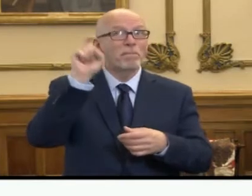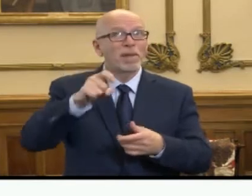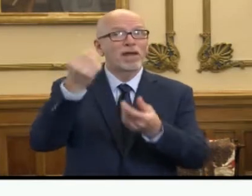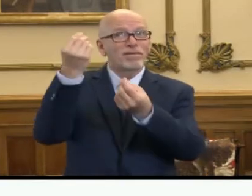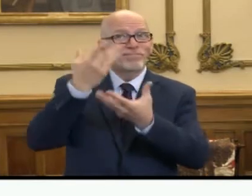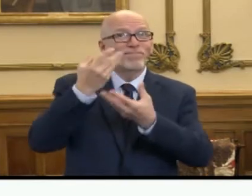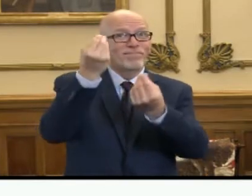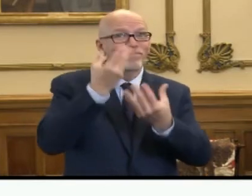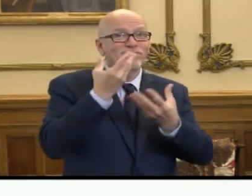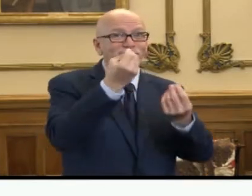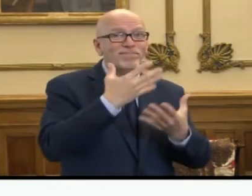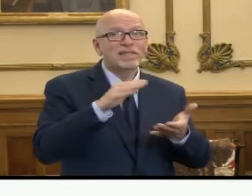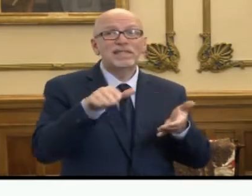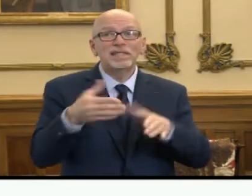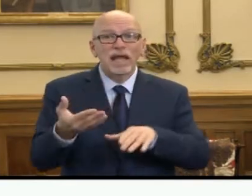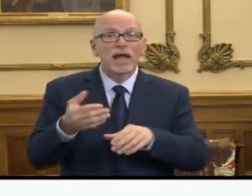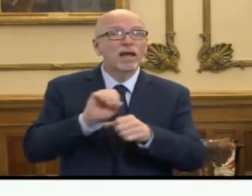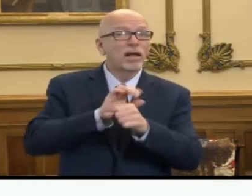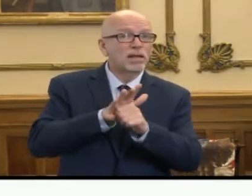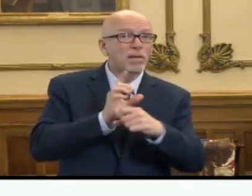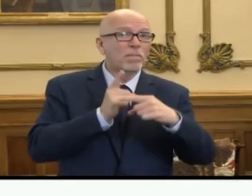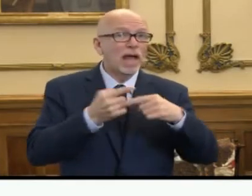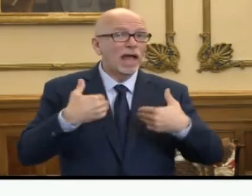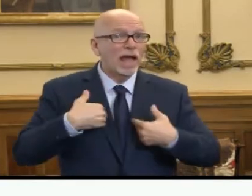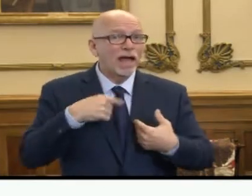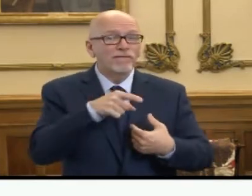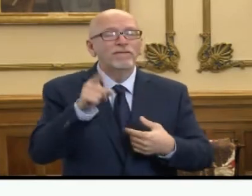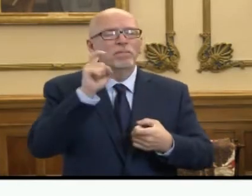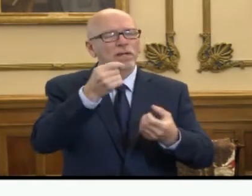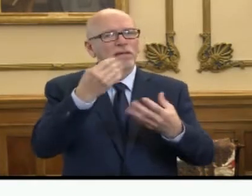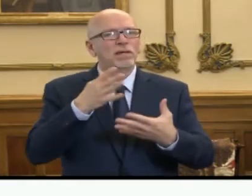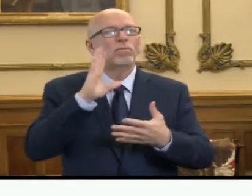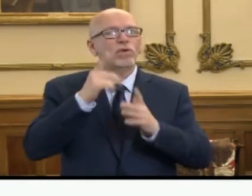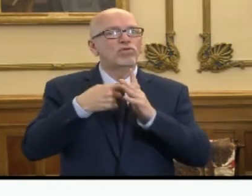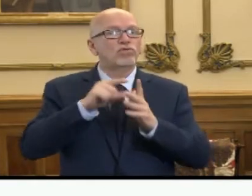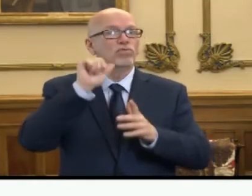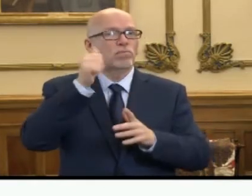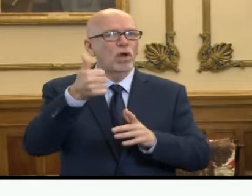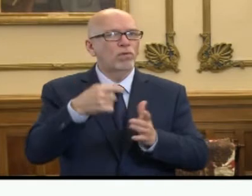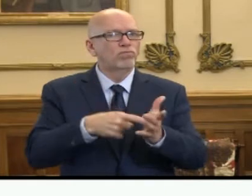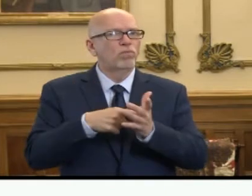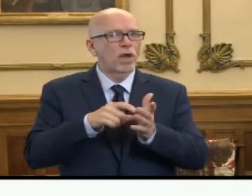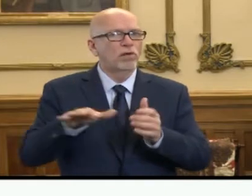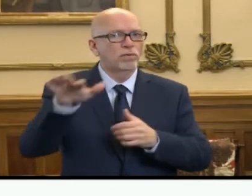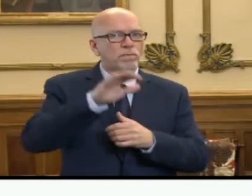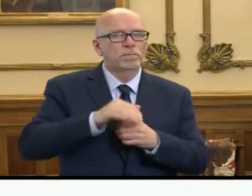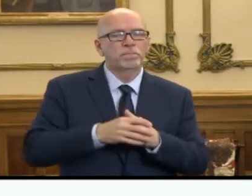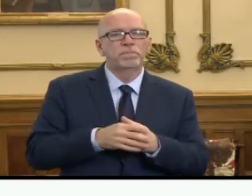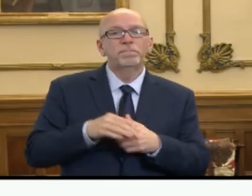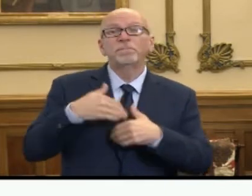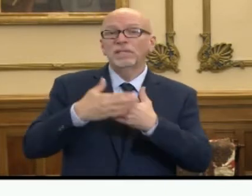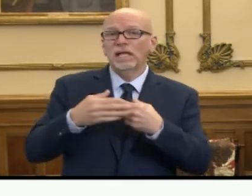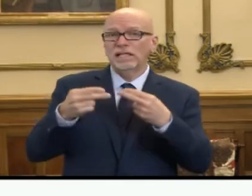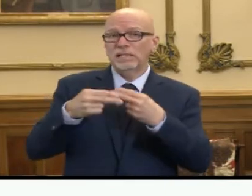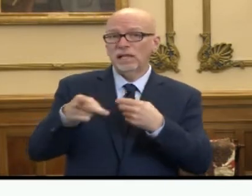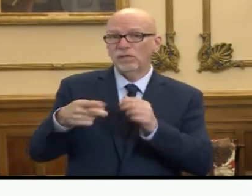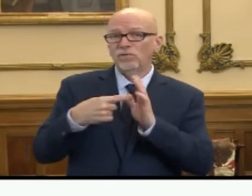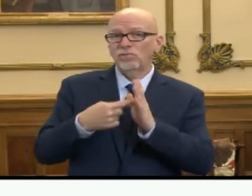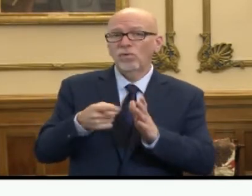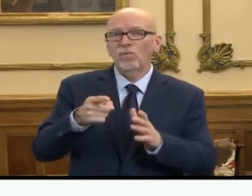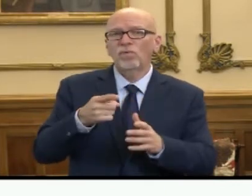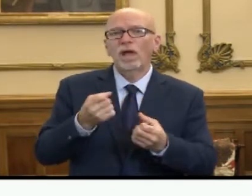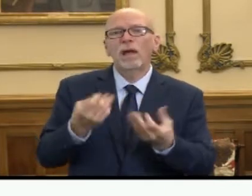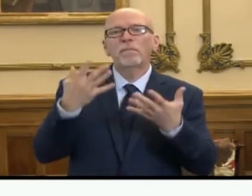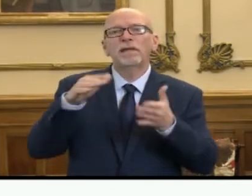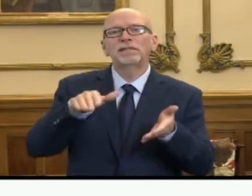me and positive COVID-19. And that will take effect tomorrow. Also, the next slide here shows you our reported